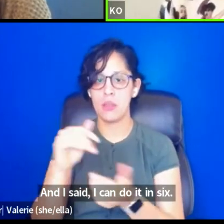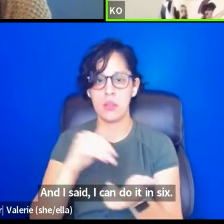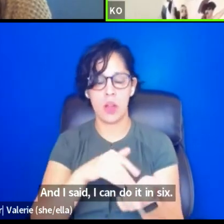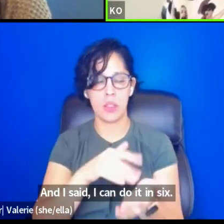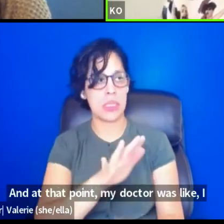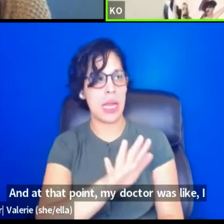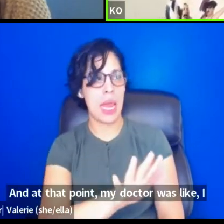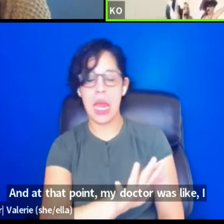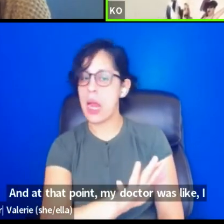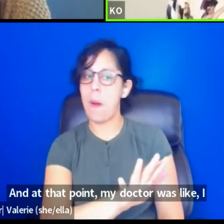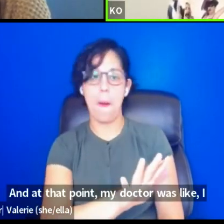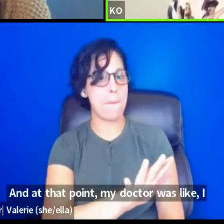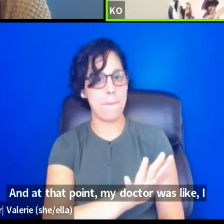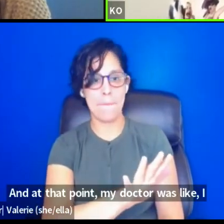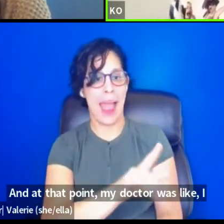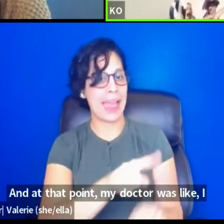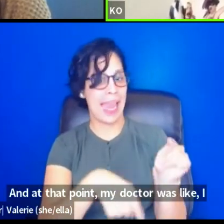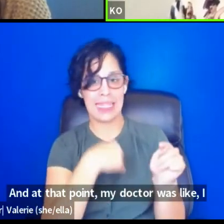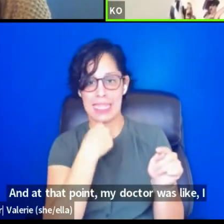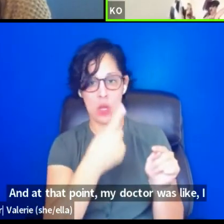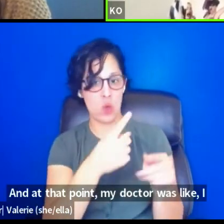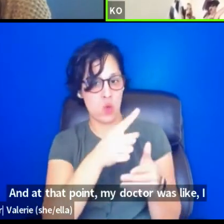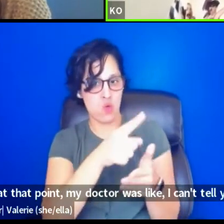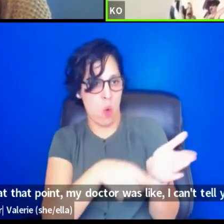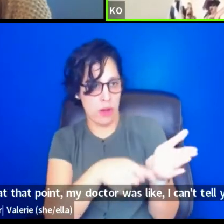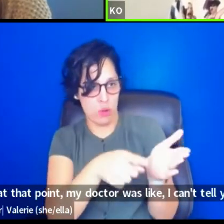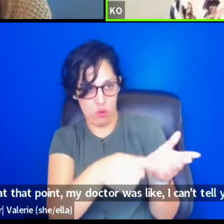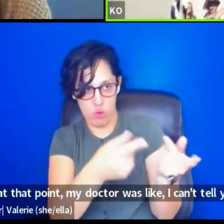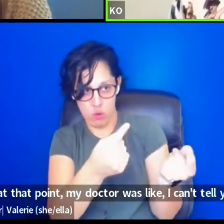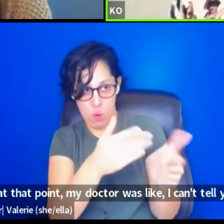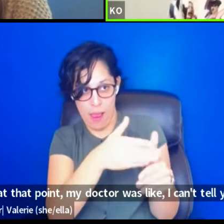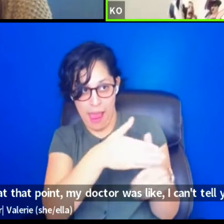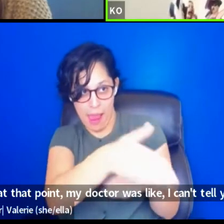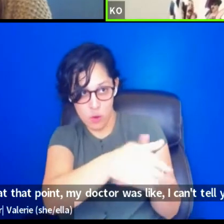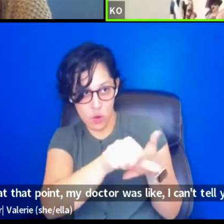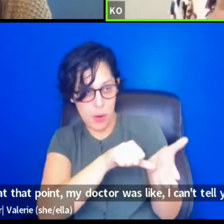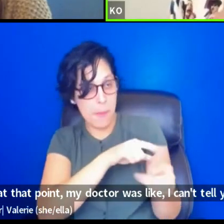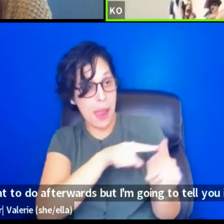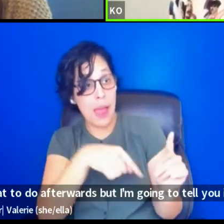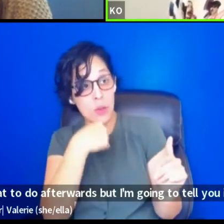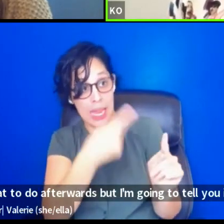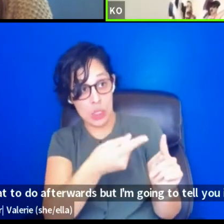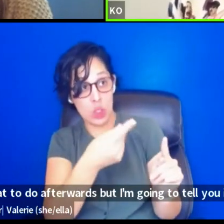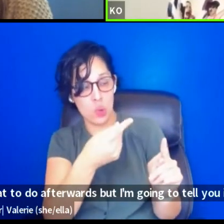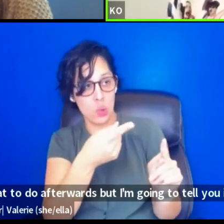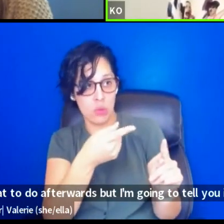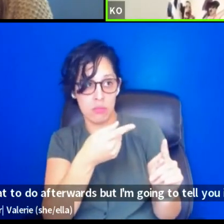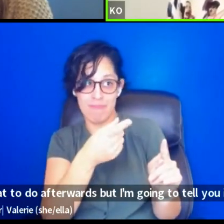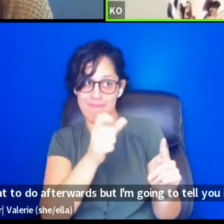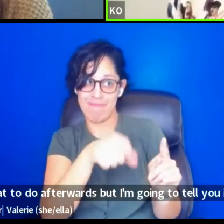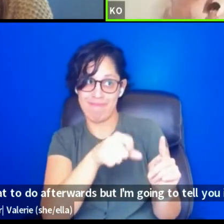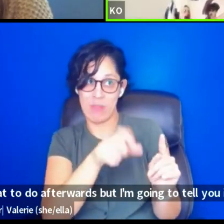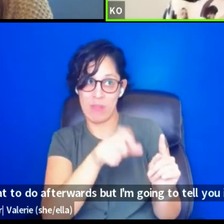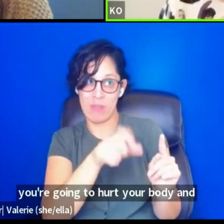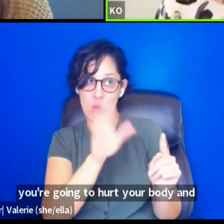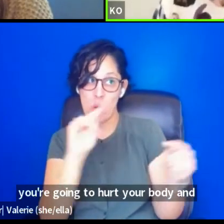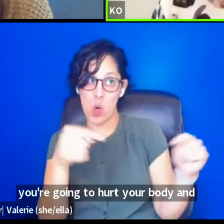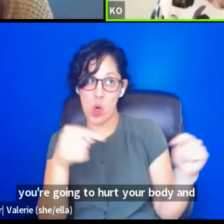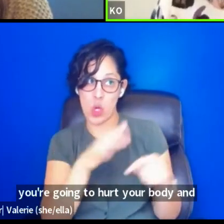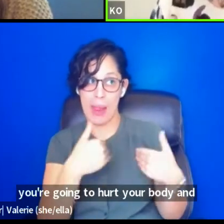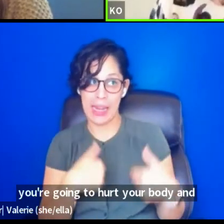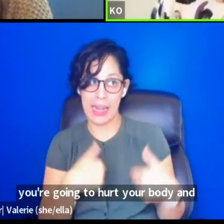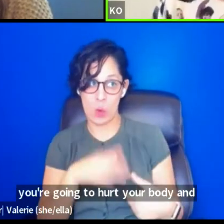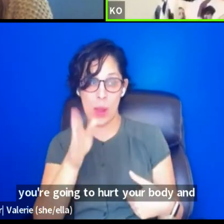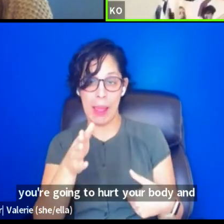like, I can't tell you what to do afterwards, but I'm going to tell you if you're going to hurt your body. And so I made the